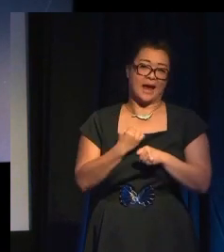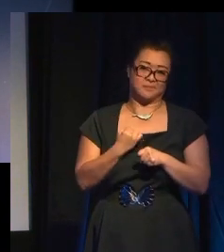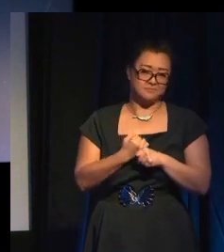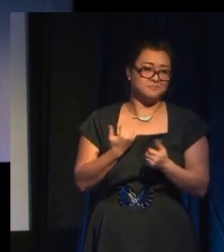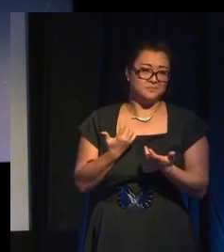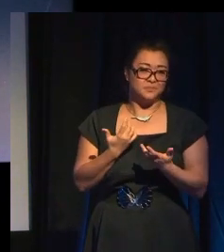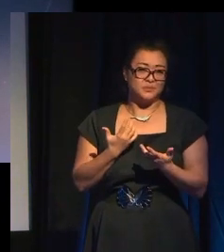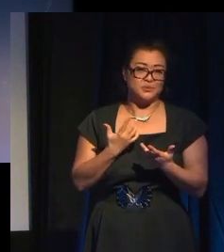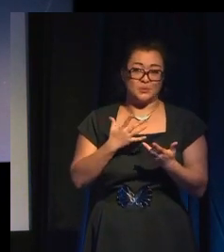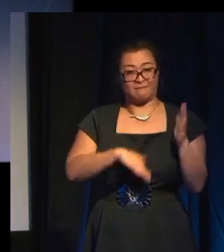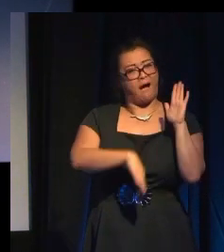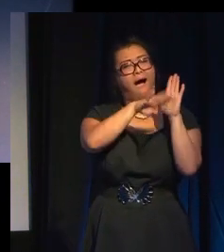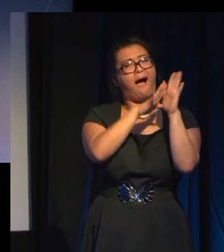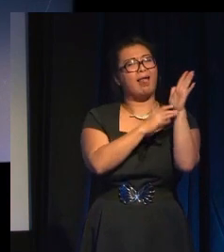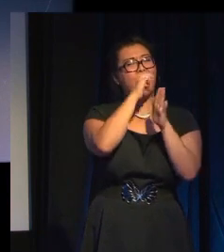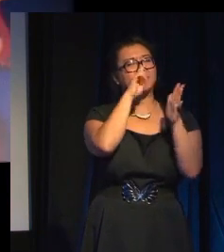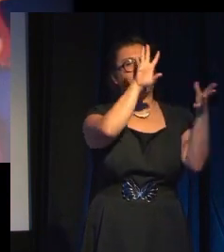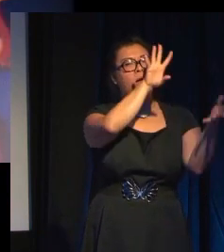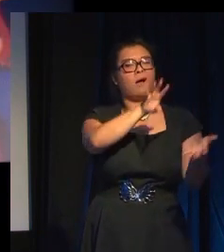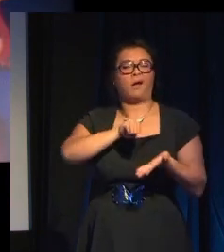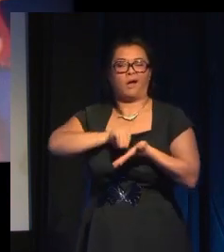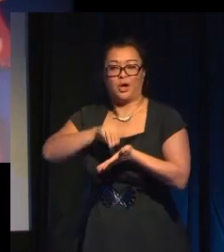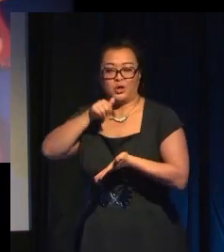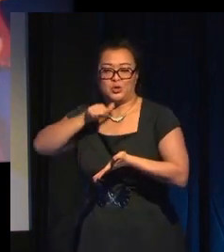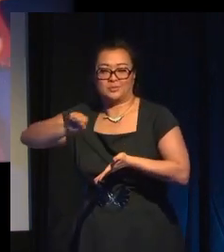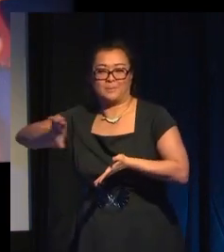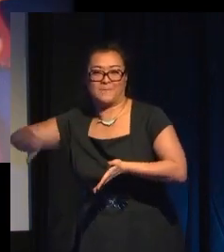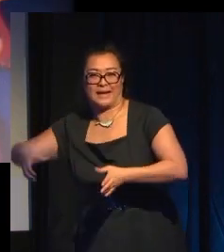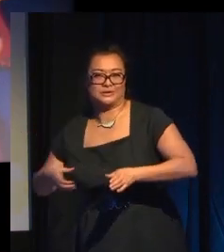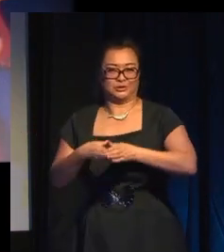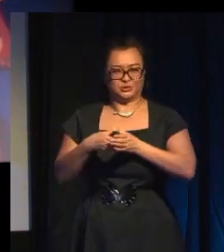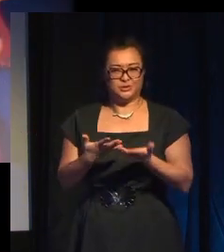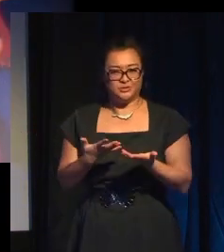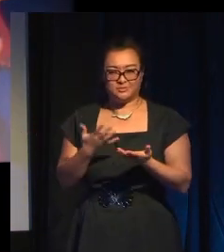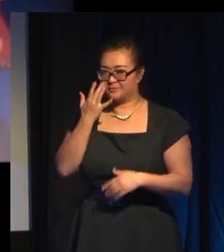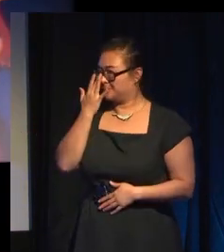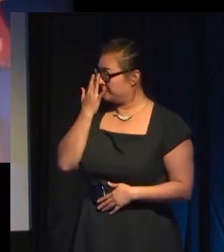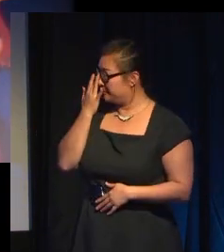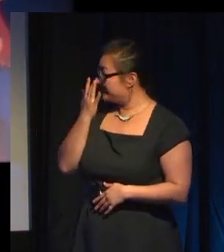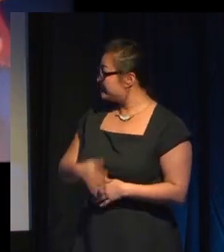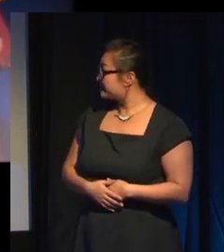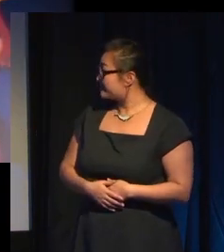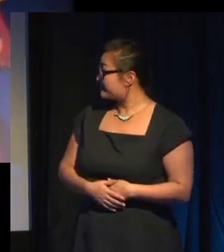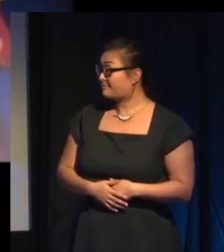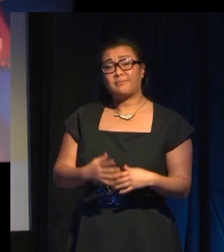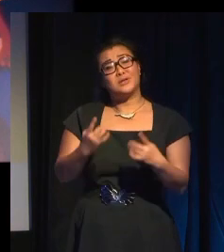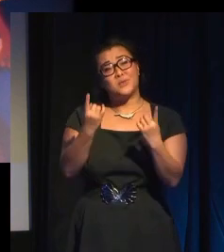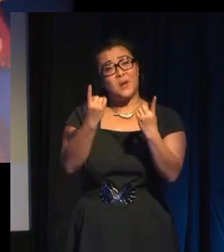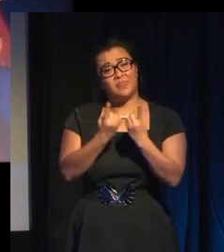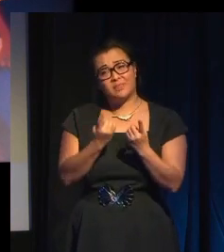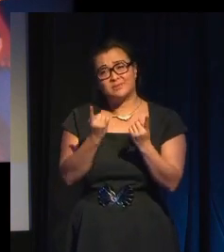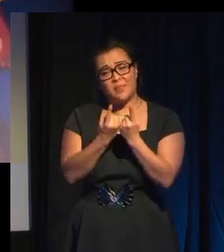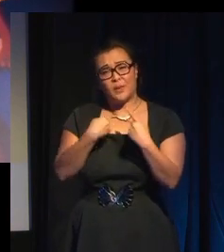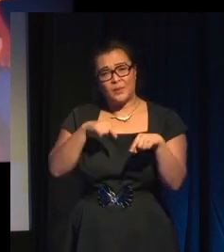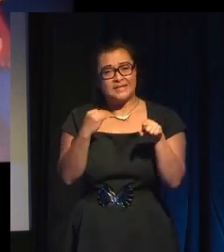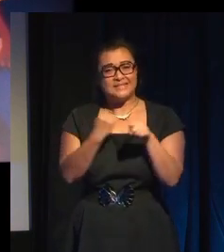somewhat low culture package. So one of the things we did was just sort of slightly rule